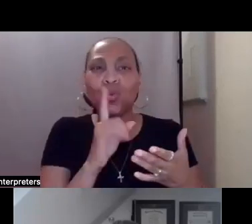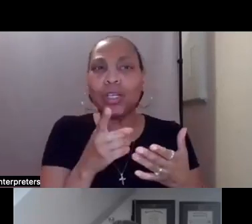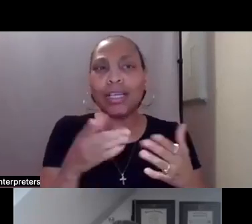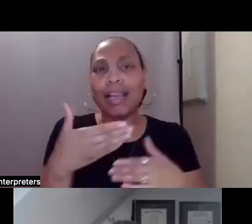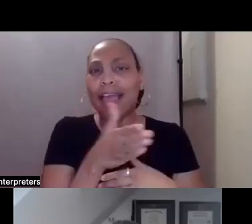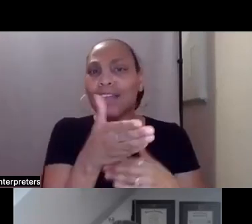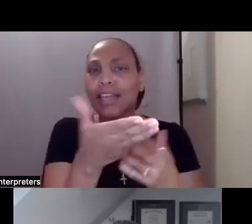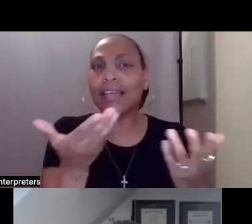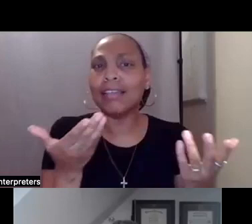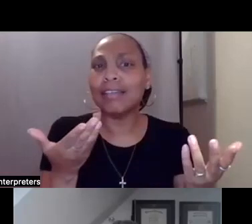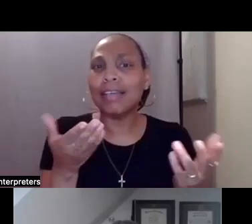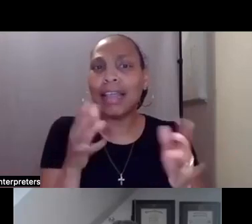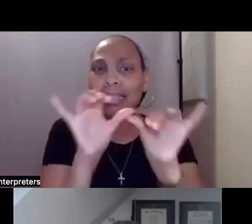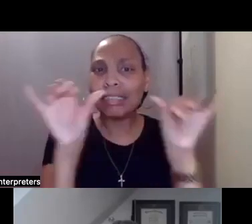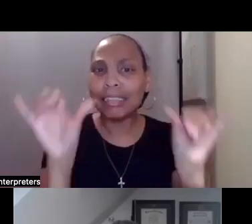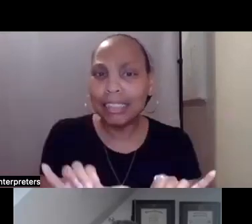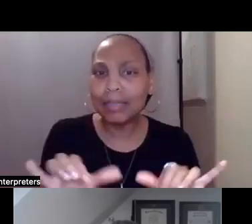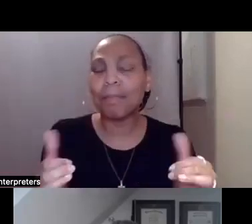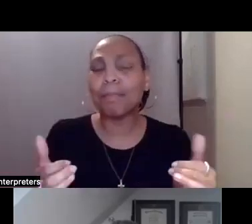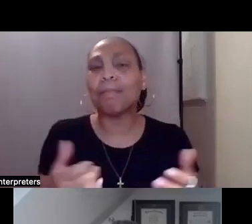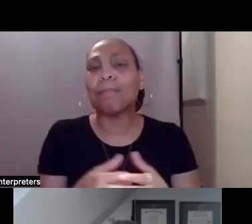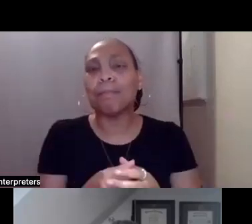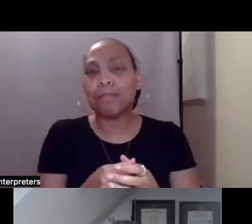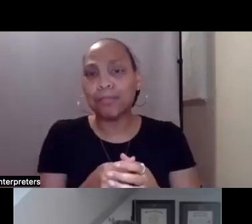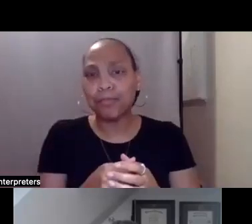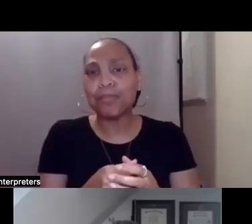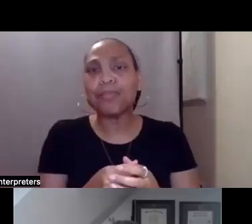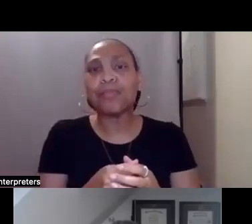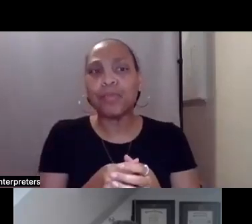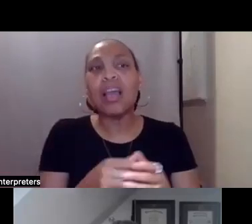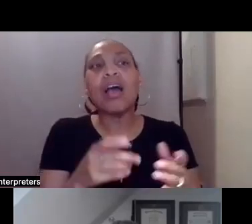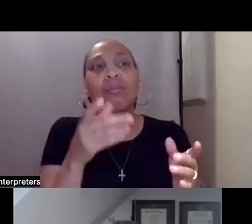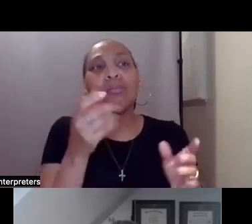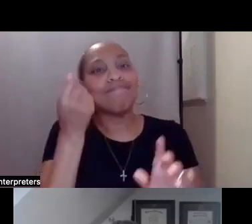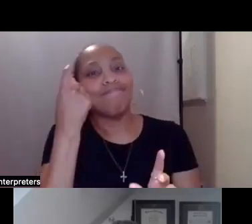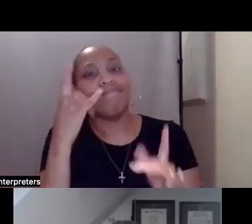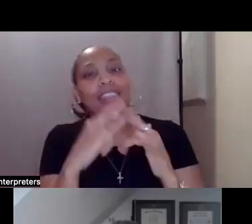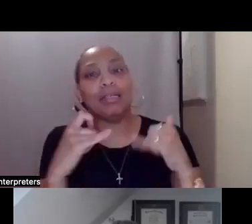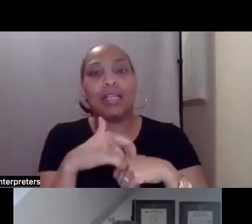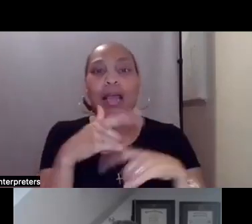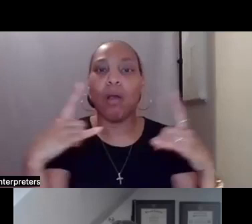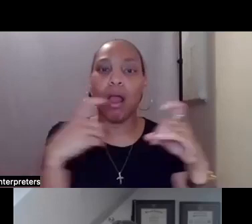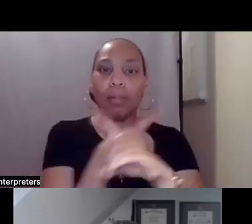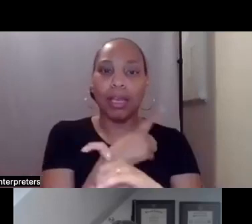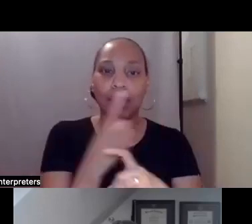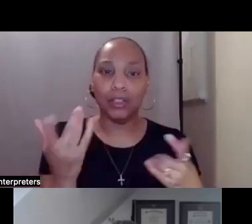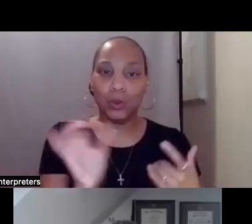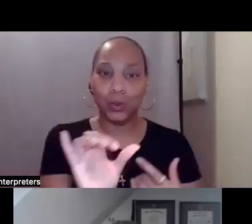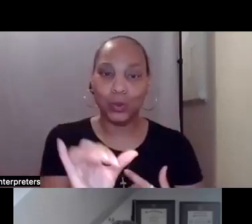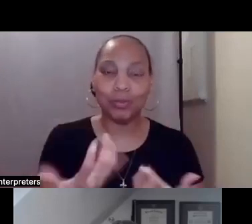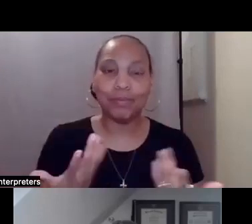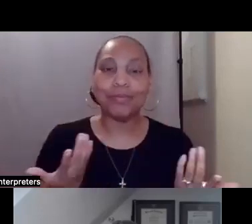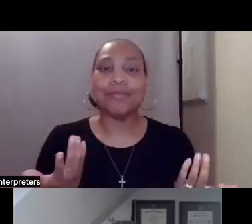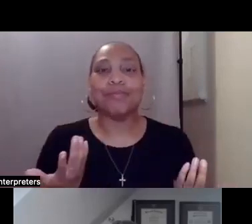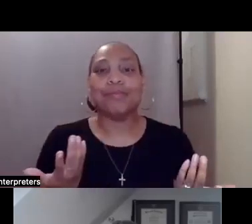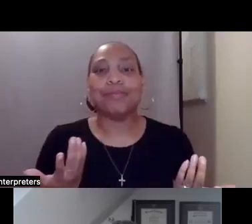wonderful, but because they're wonderful and so rich, they're also very complicated. Um, even if you are shifting